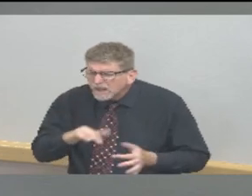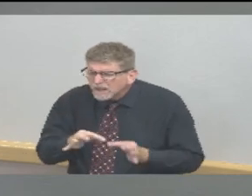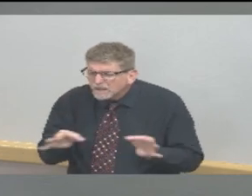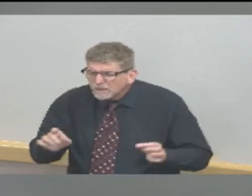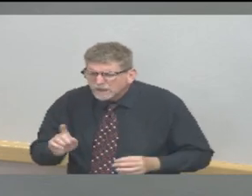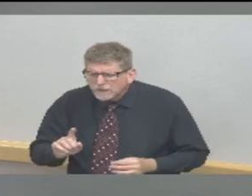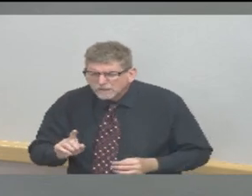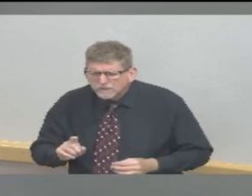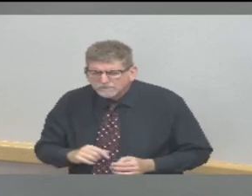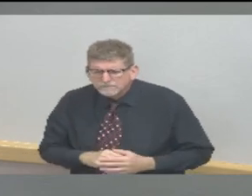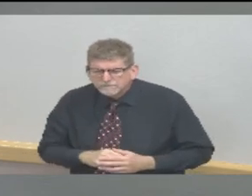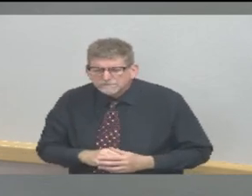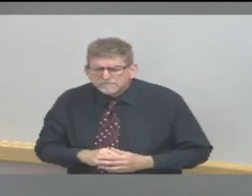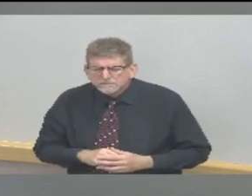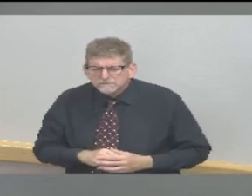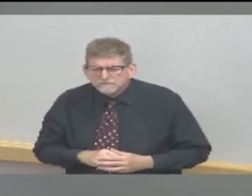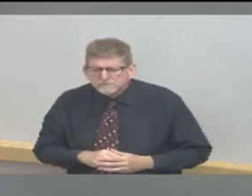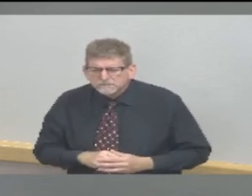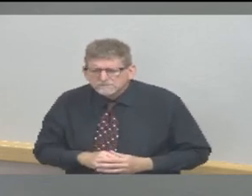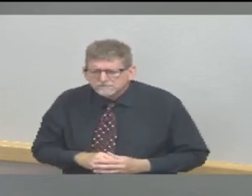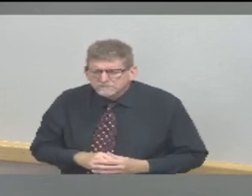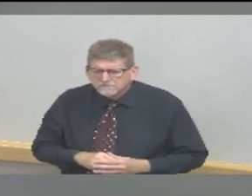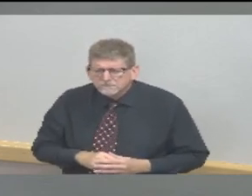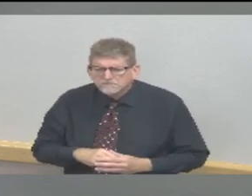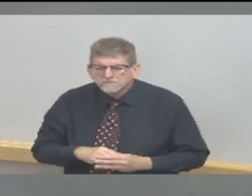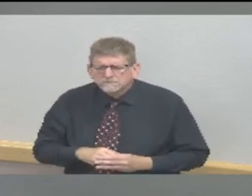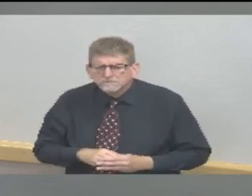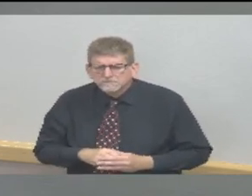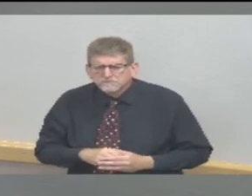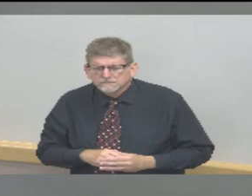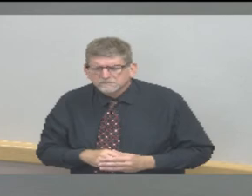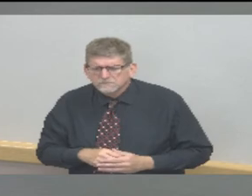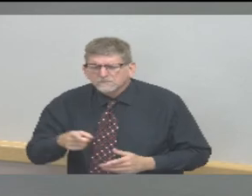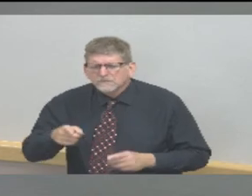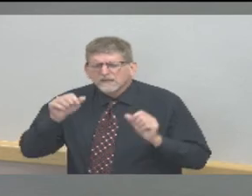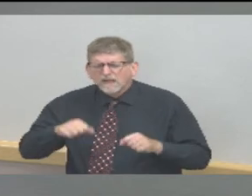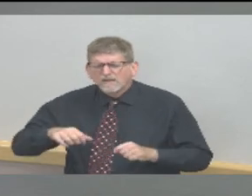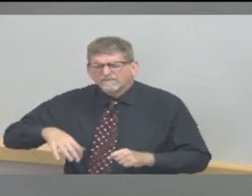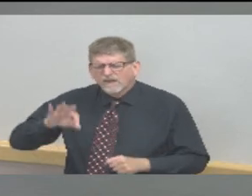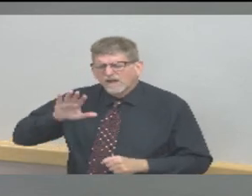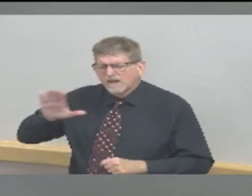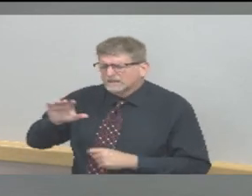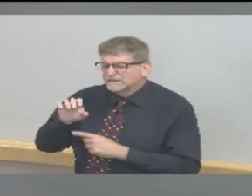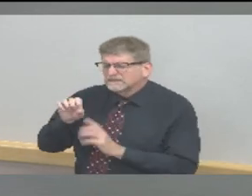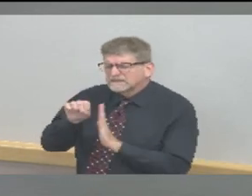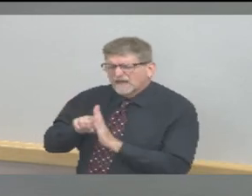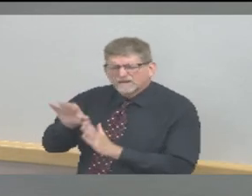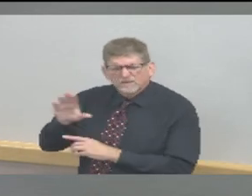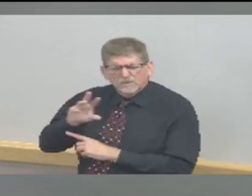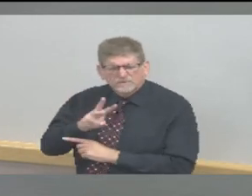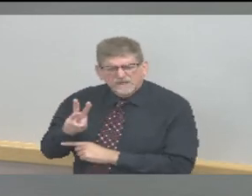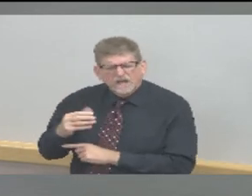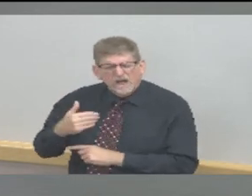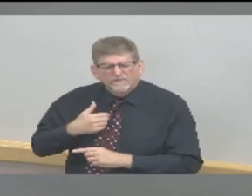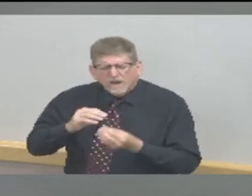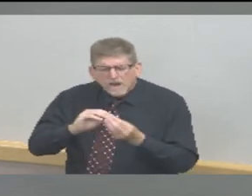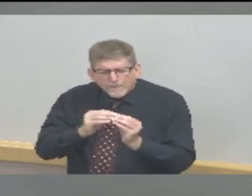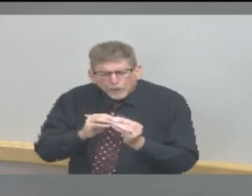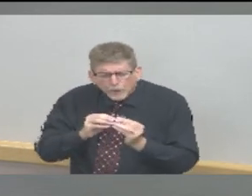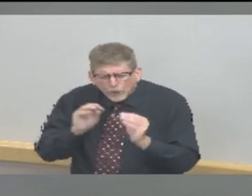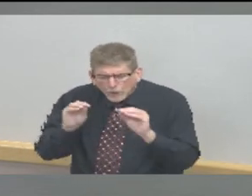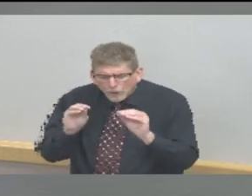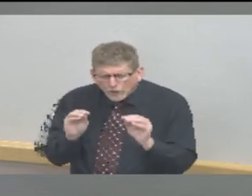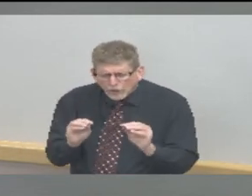have some nice infographic representations of that. As for local hospital